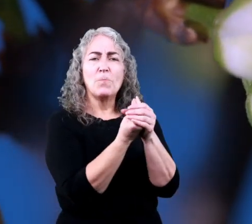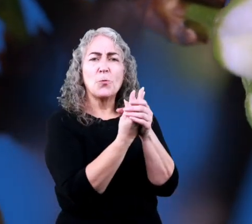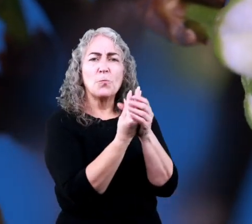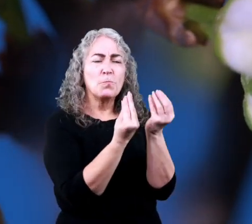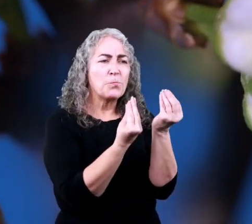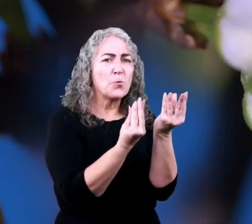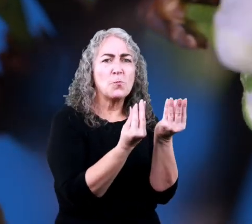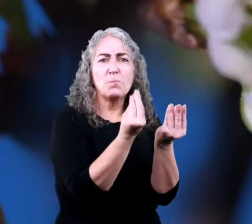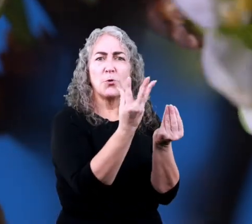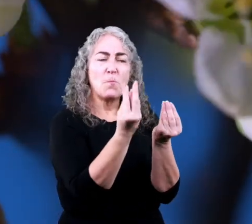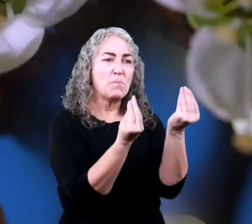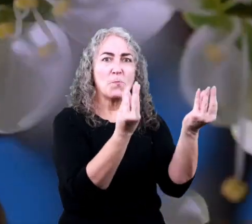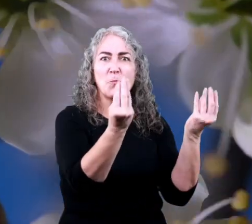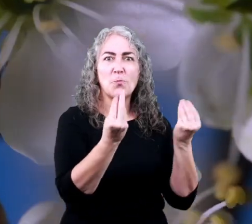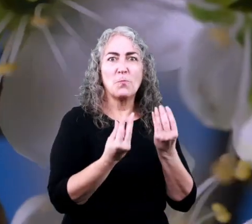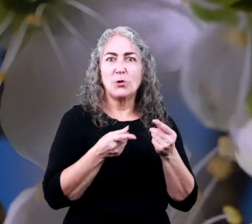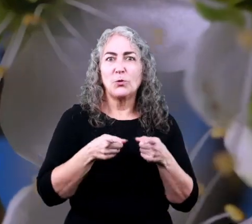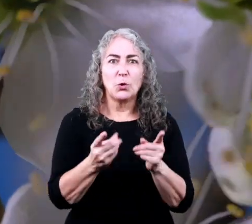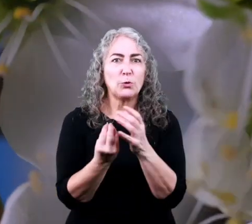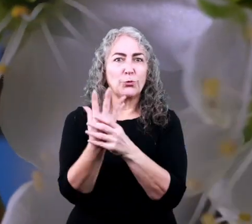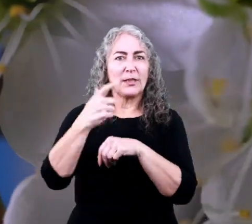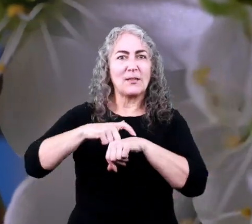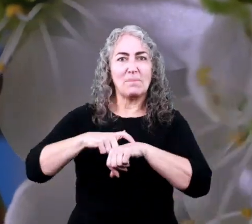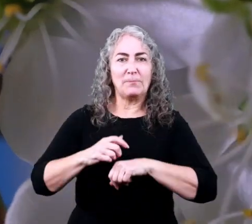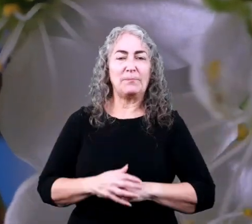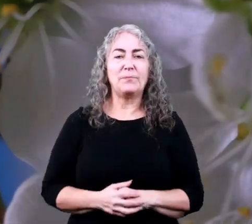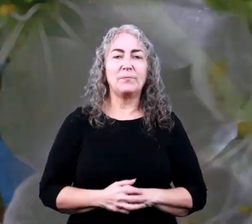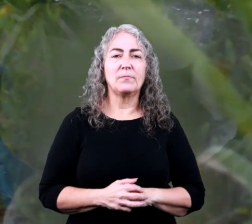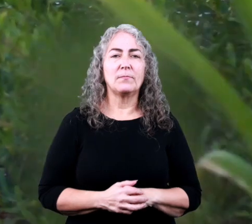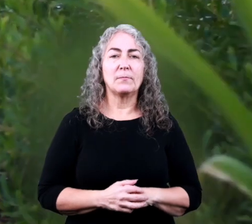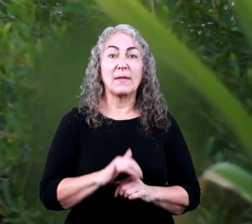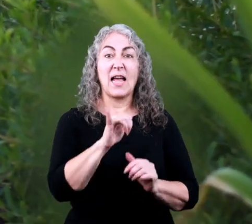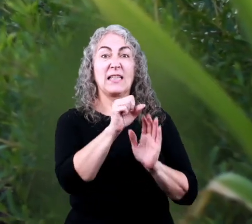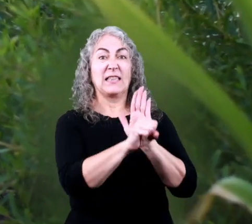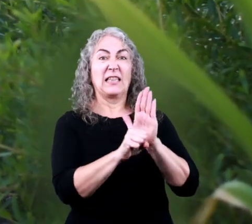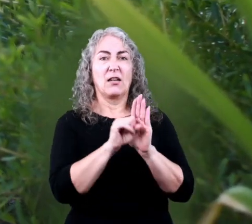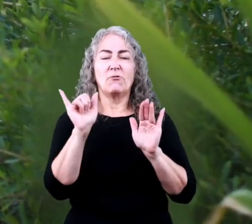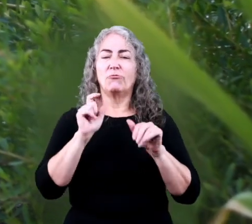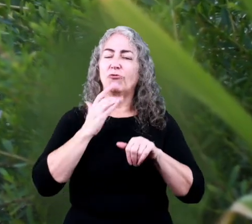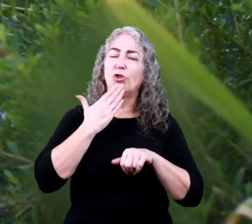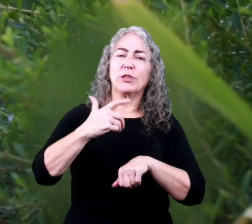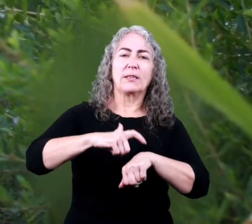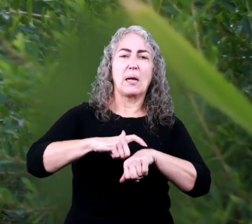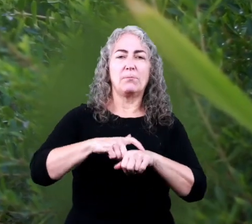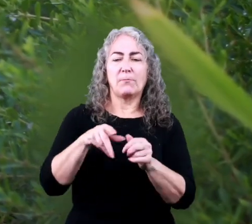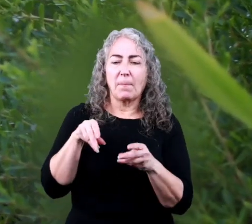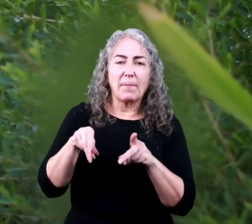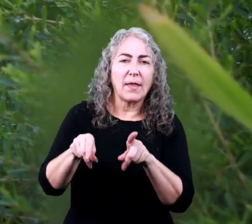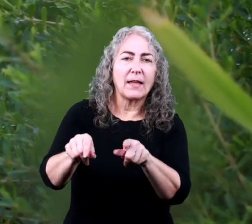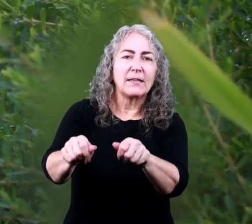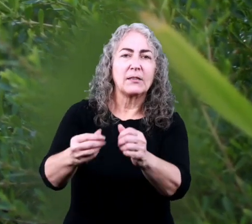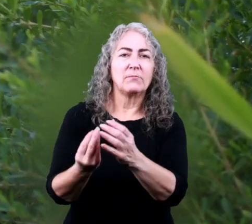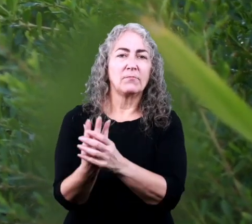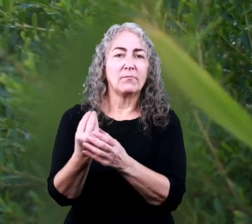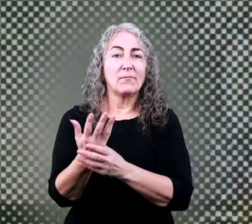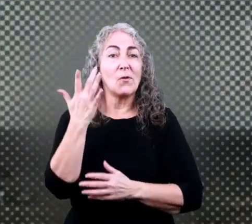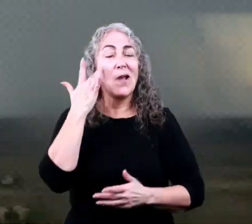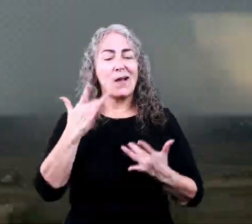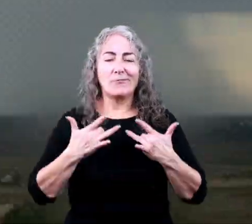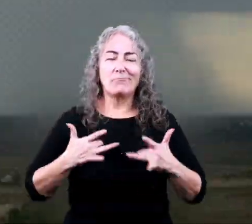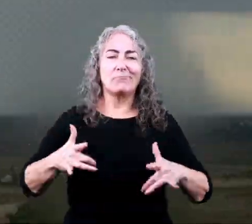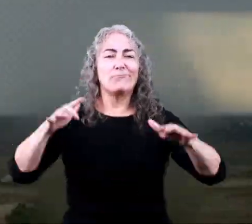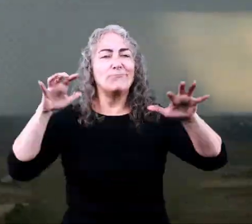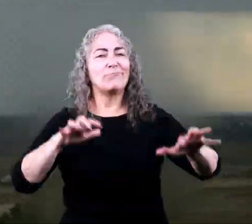notice that plants start to bud and flower during the springtime. This season is also a great time to plant a garden,